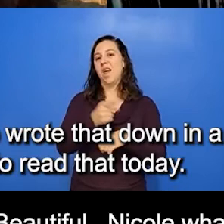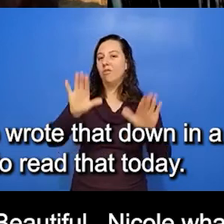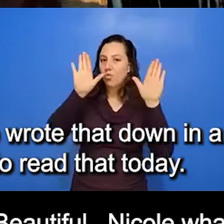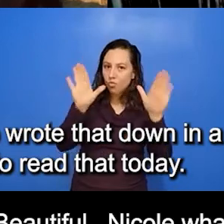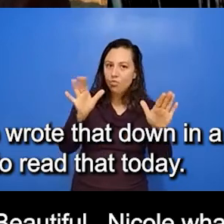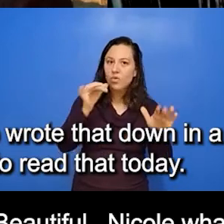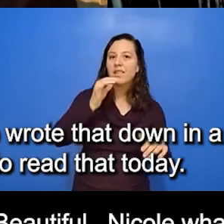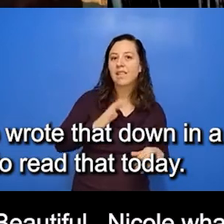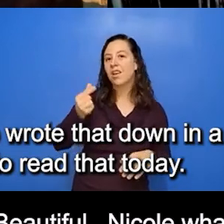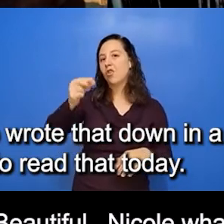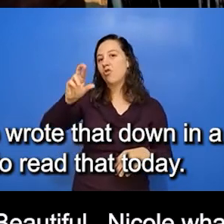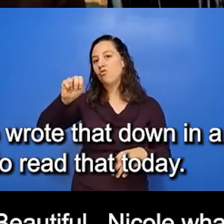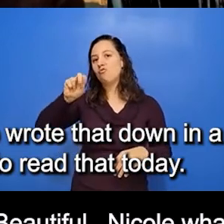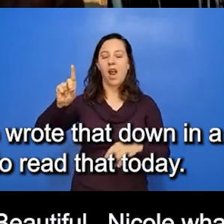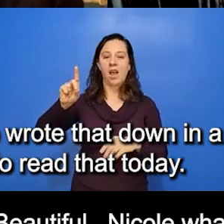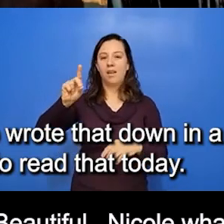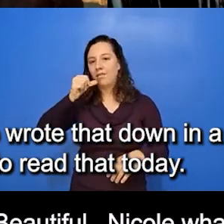Beautiful. Nicole, what about you?